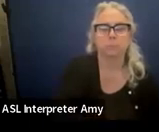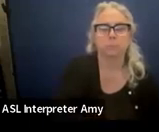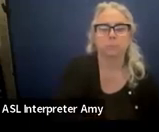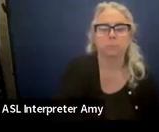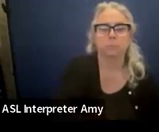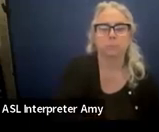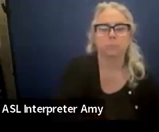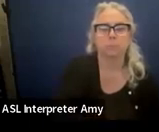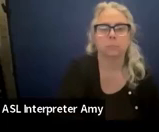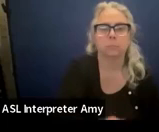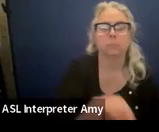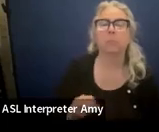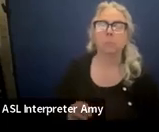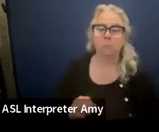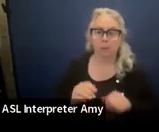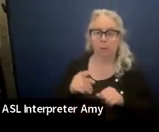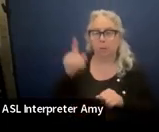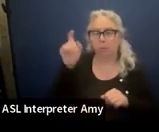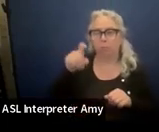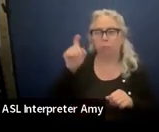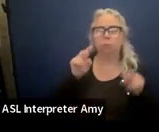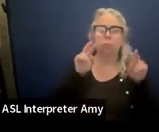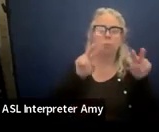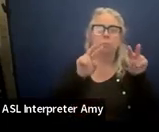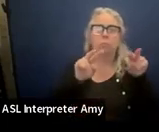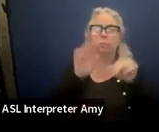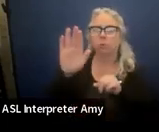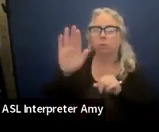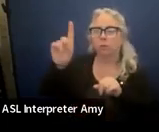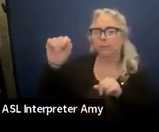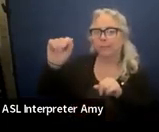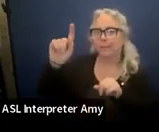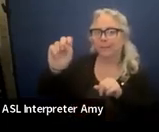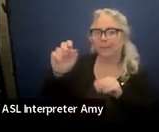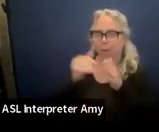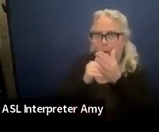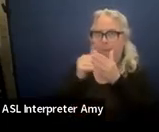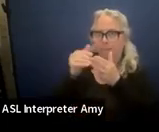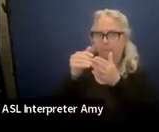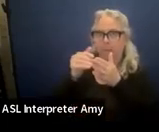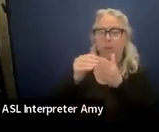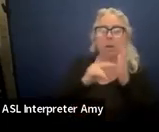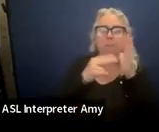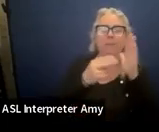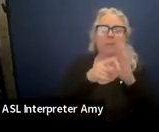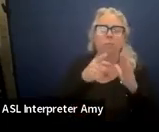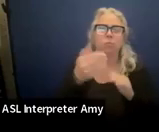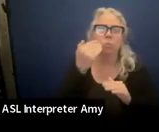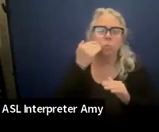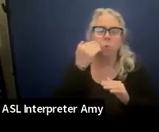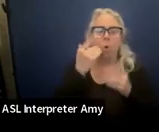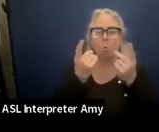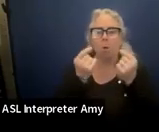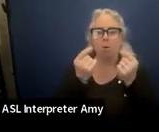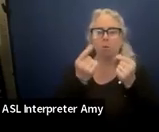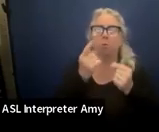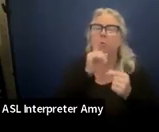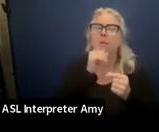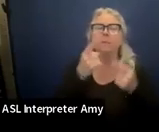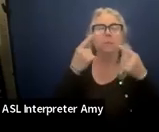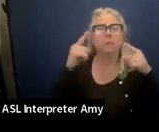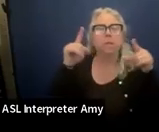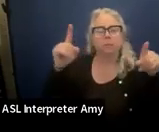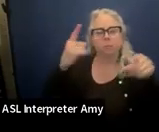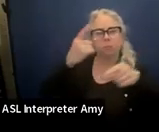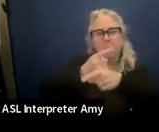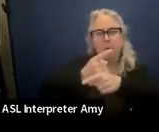But, I mean, you should look at your data fairly often so that you know if what you're doing is working, right?